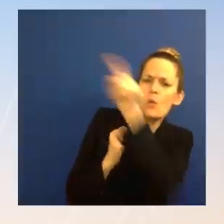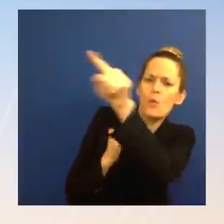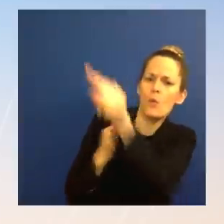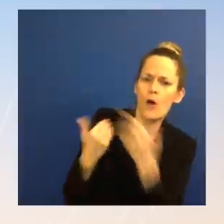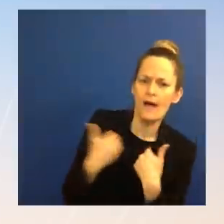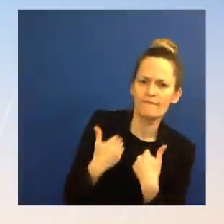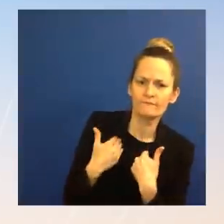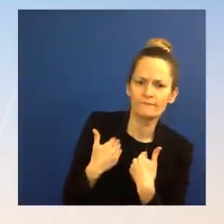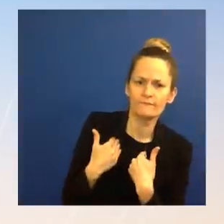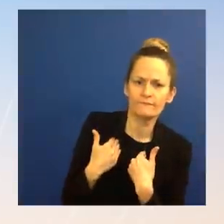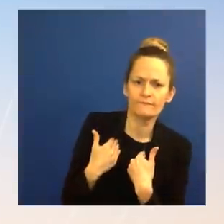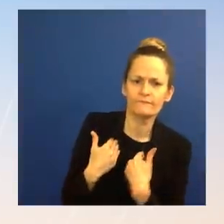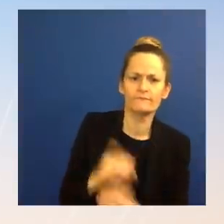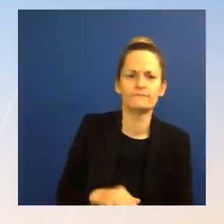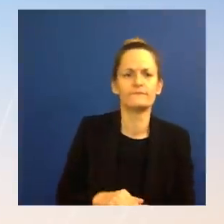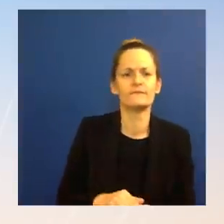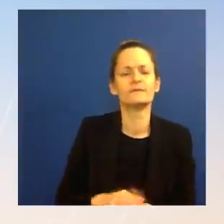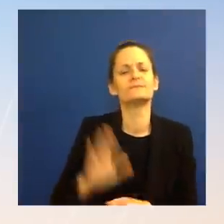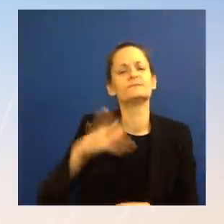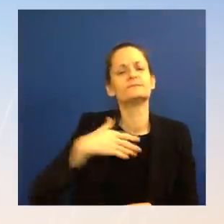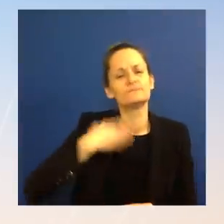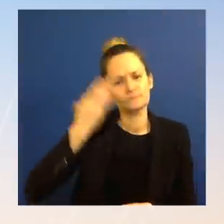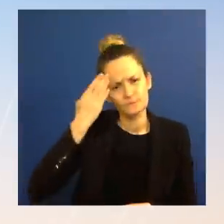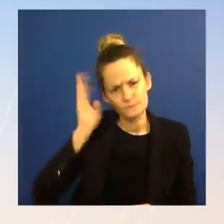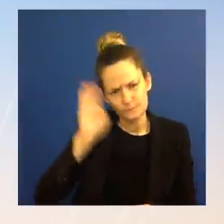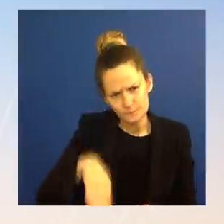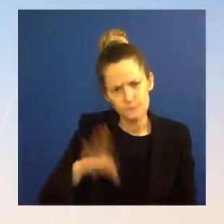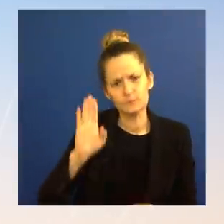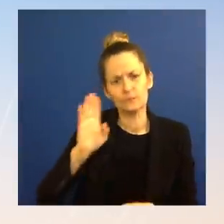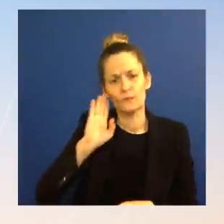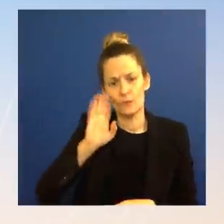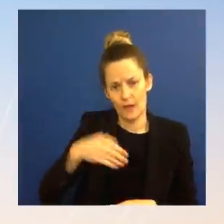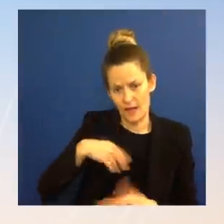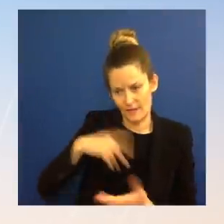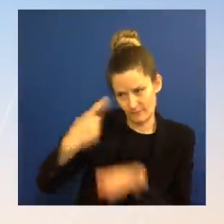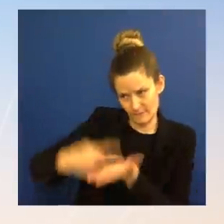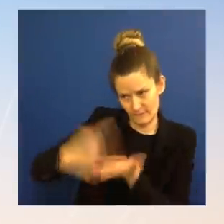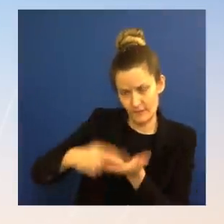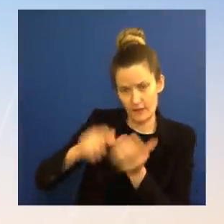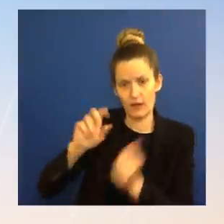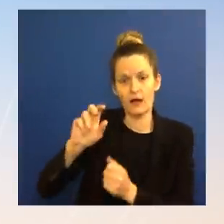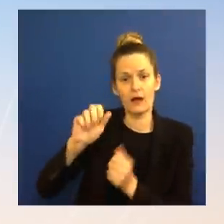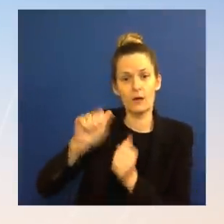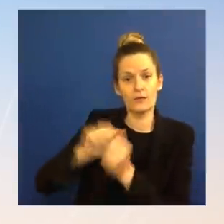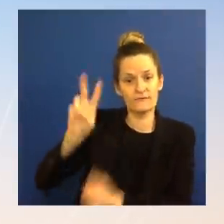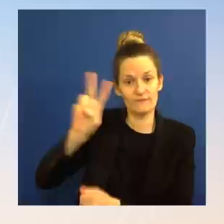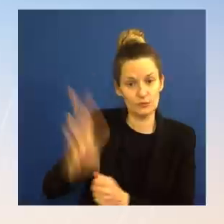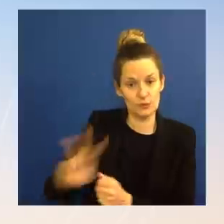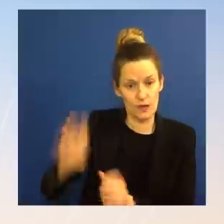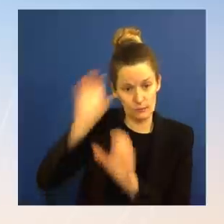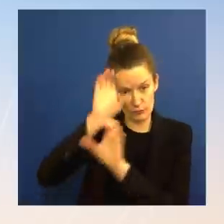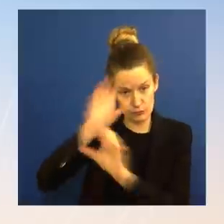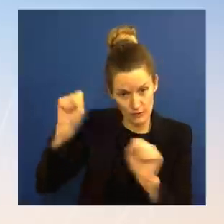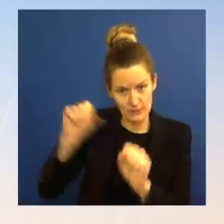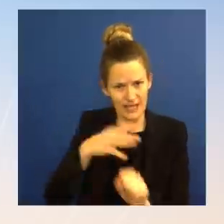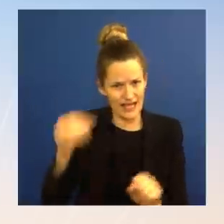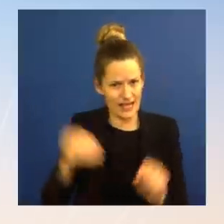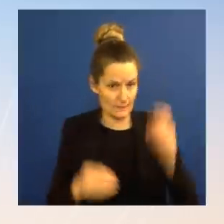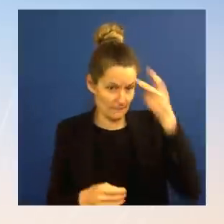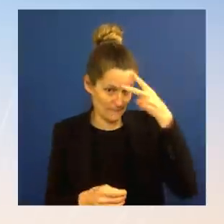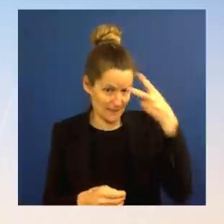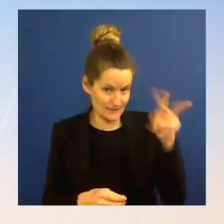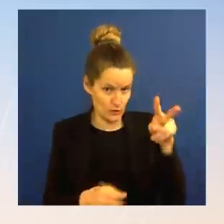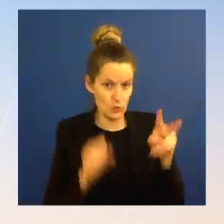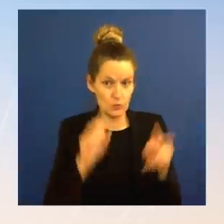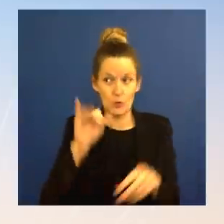in Mexico. So that is an encouraging sign. So there are a range of issues discussed on this trip. There are a range of issues to